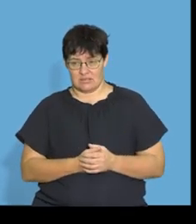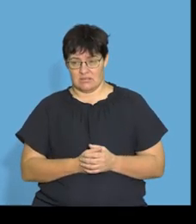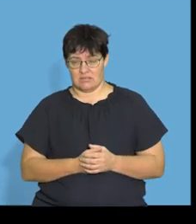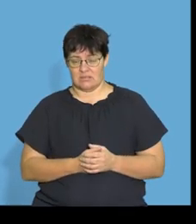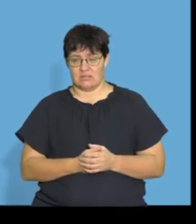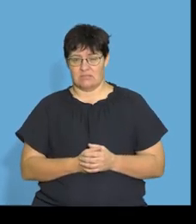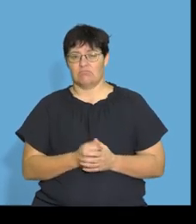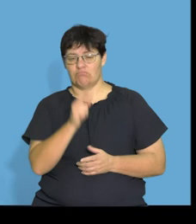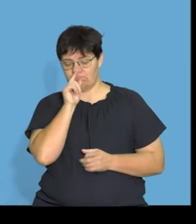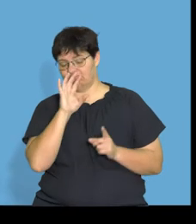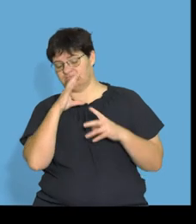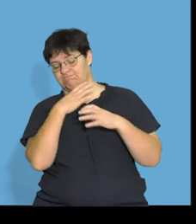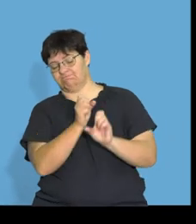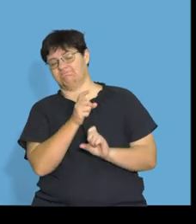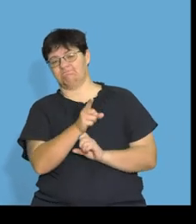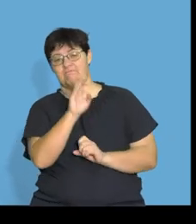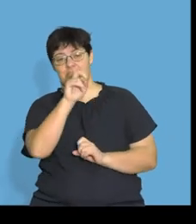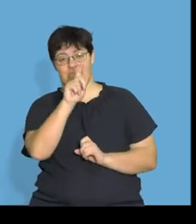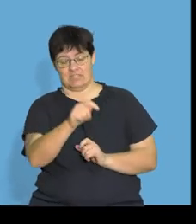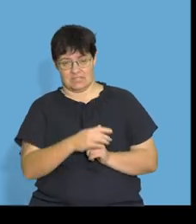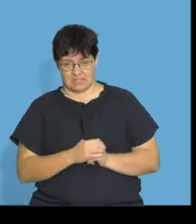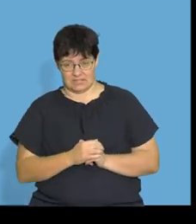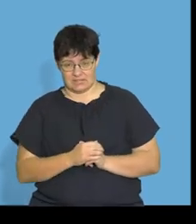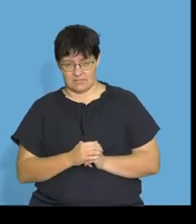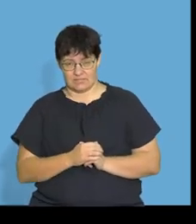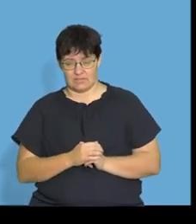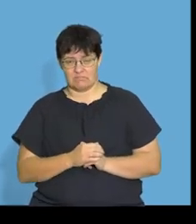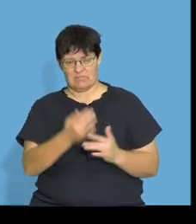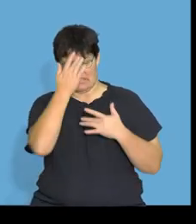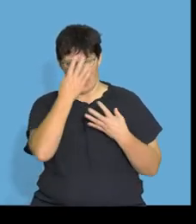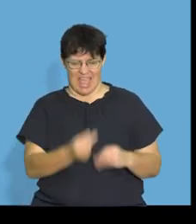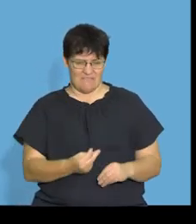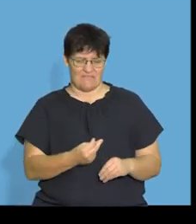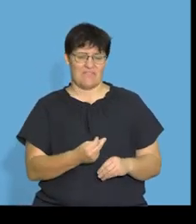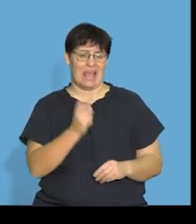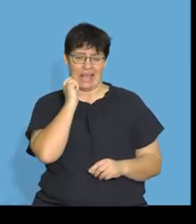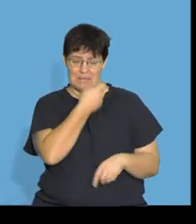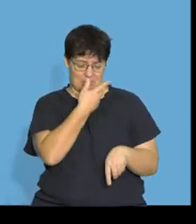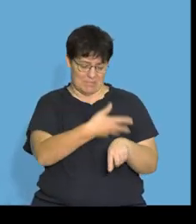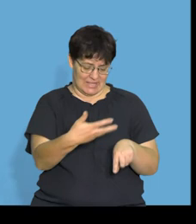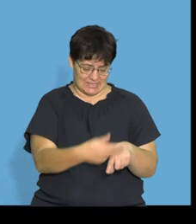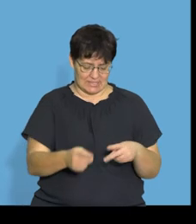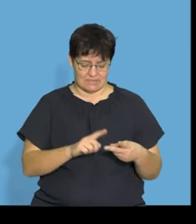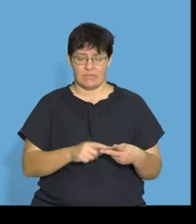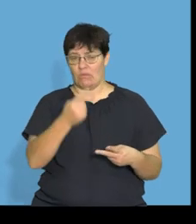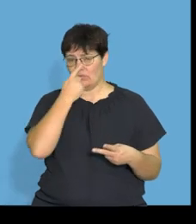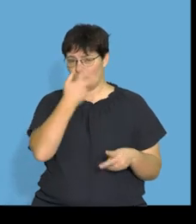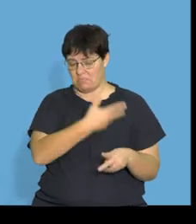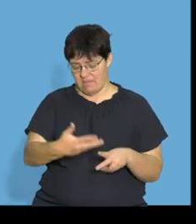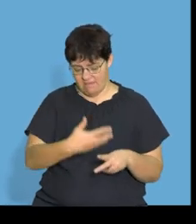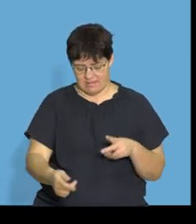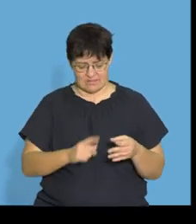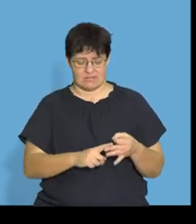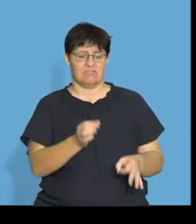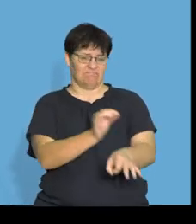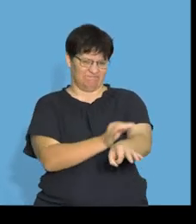this fat. Okay, now we had the list of symptoms. He's got bleeding gums, he's got a nose bleed, and he's got